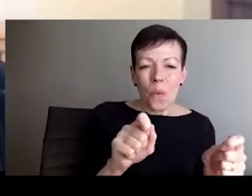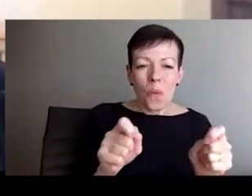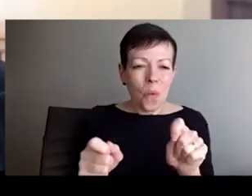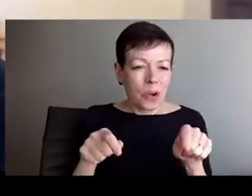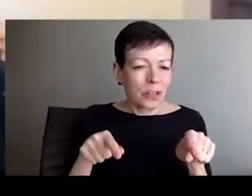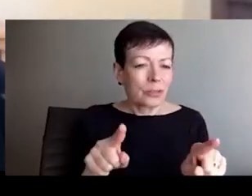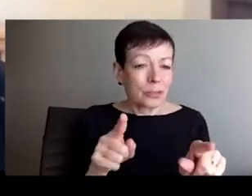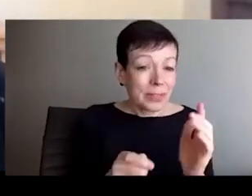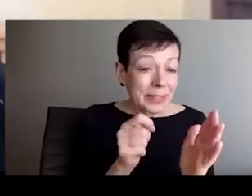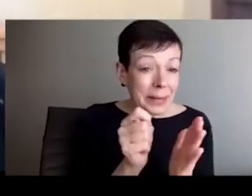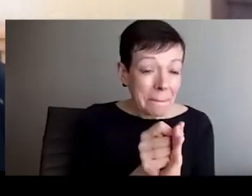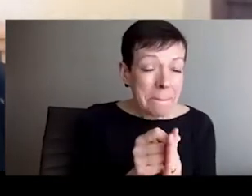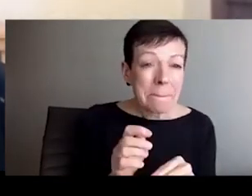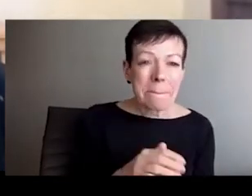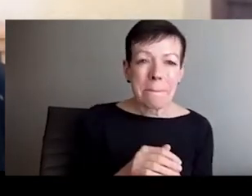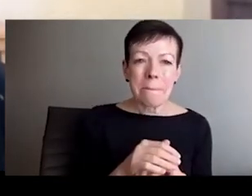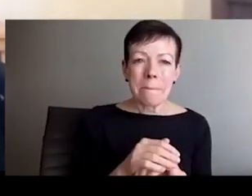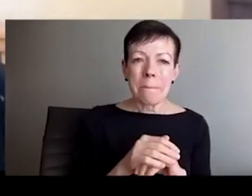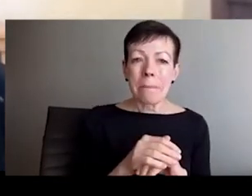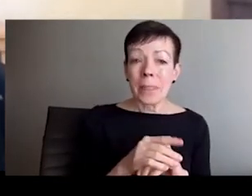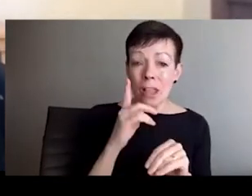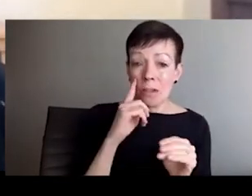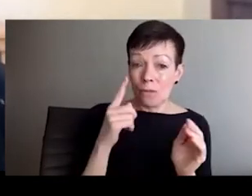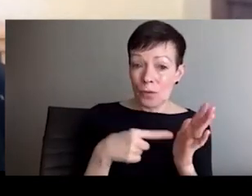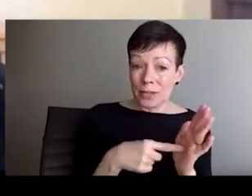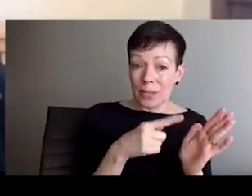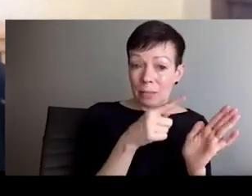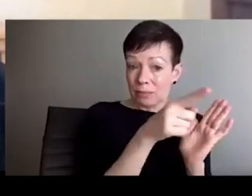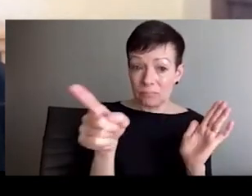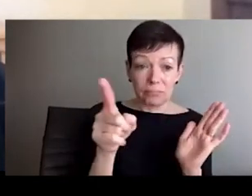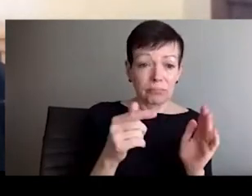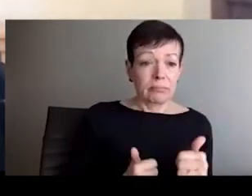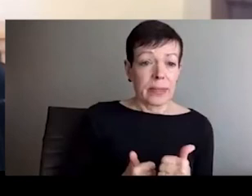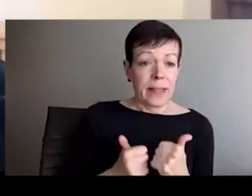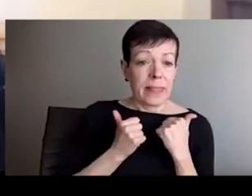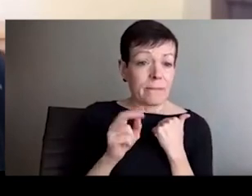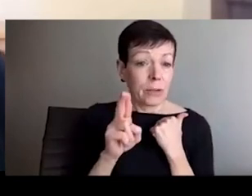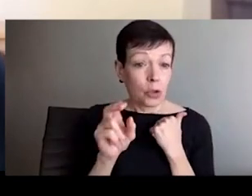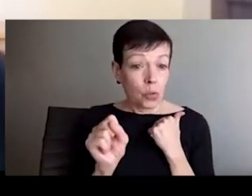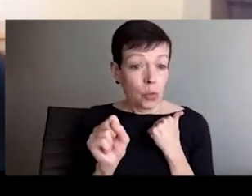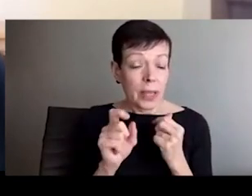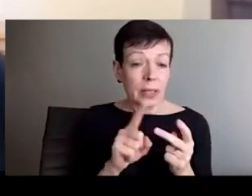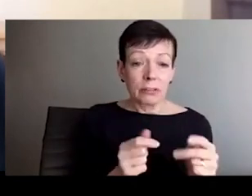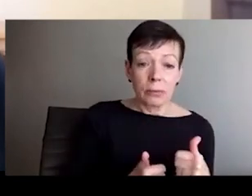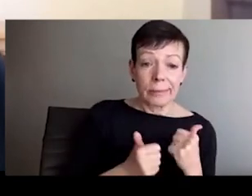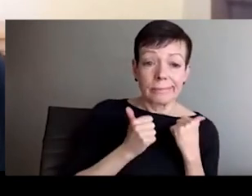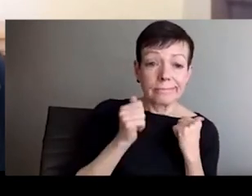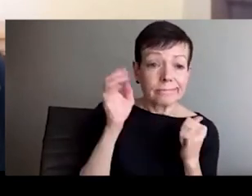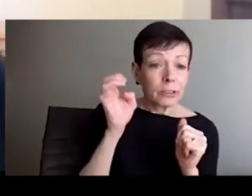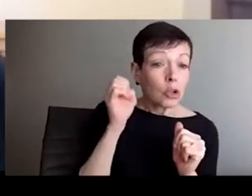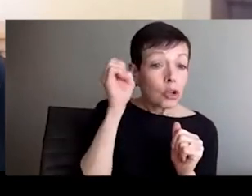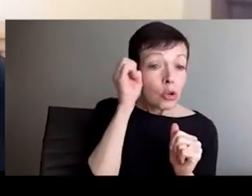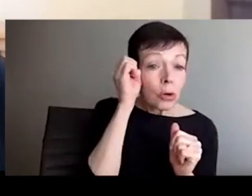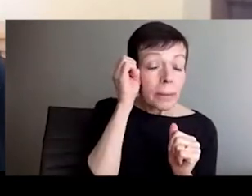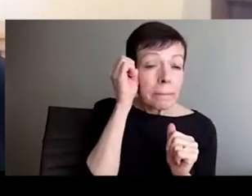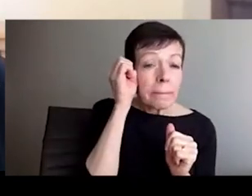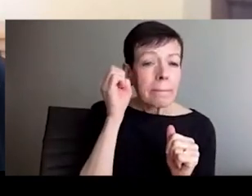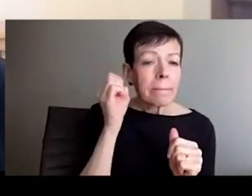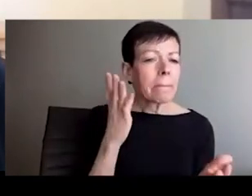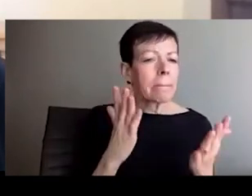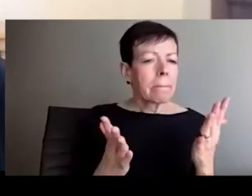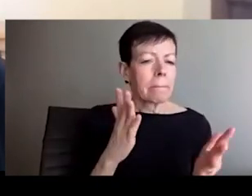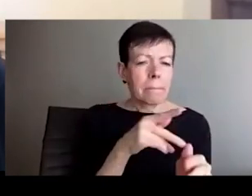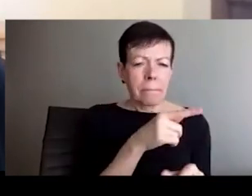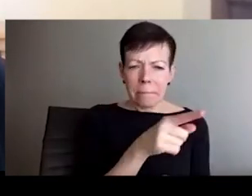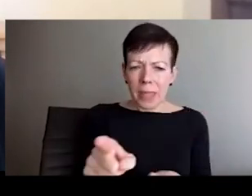today. It's also important to know that race is not and has never been fixed. So even though these ideas were thought to be based in something